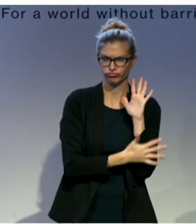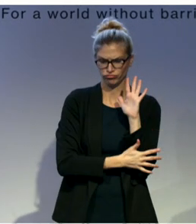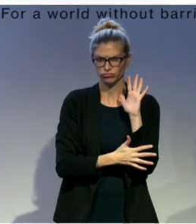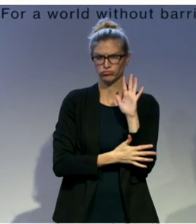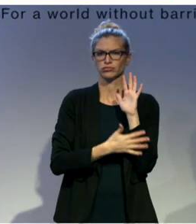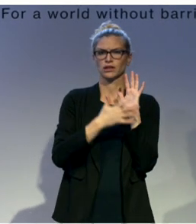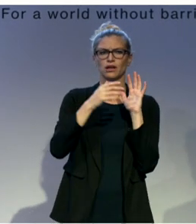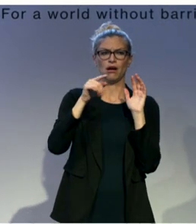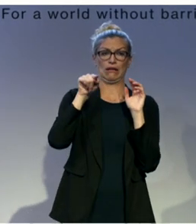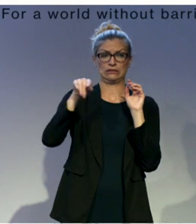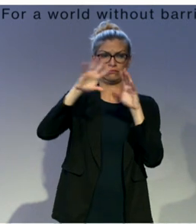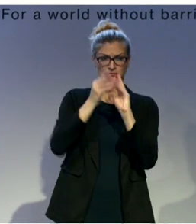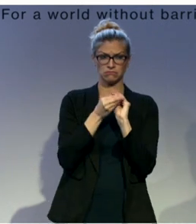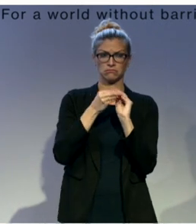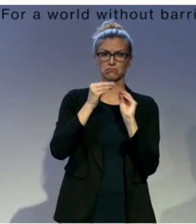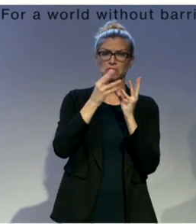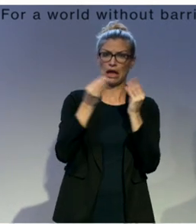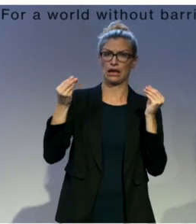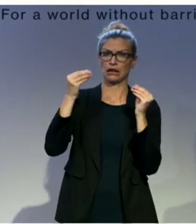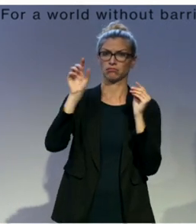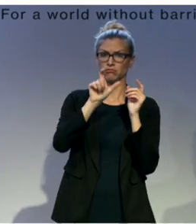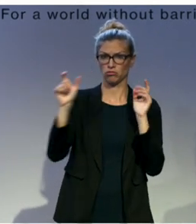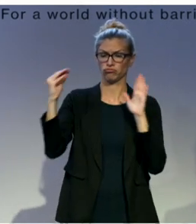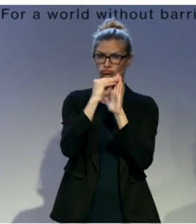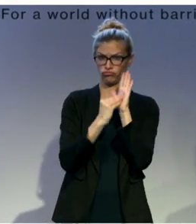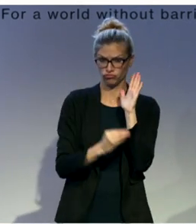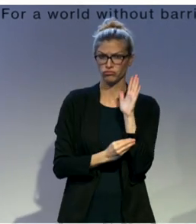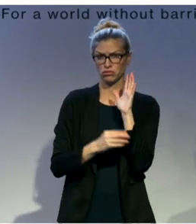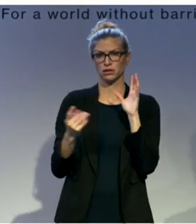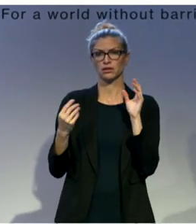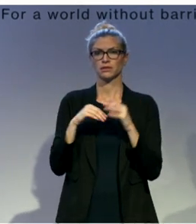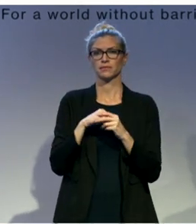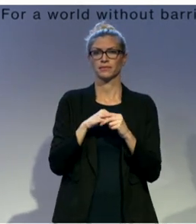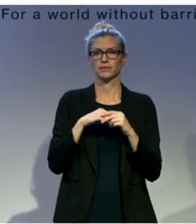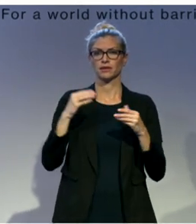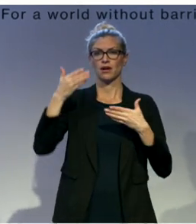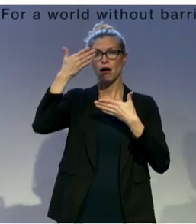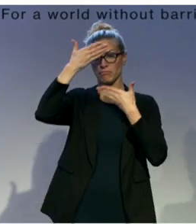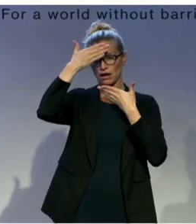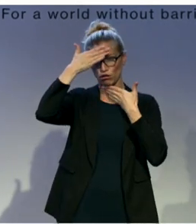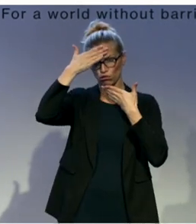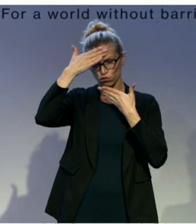a similar sign language lexicon in Morocco, and currently we're working on this in Tunisia and Haiti.